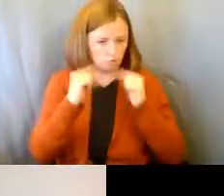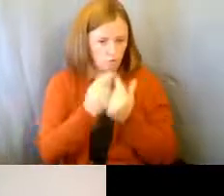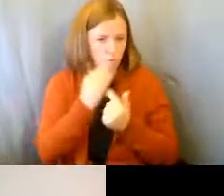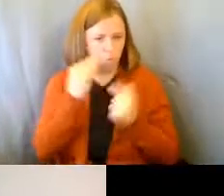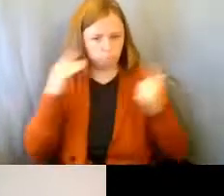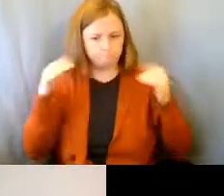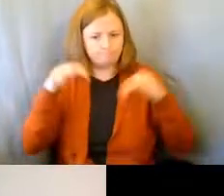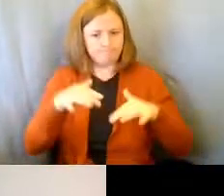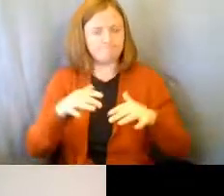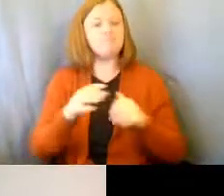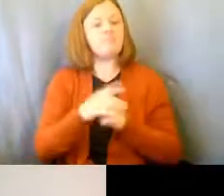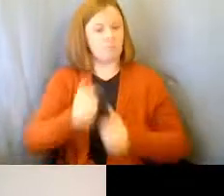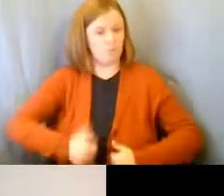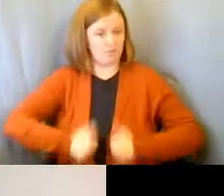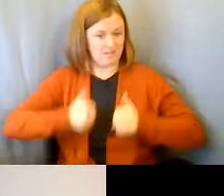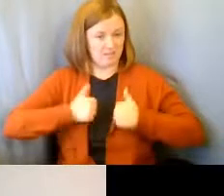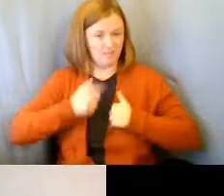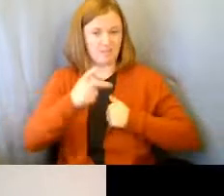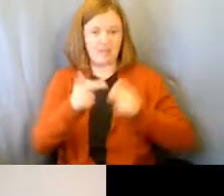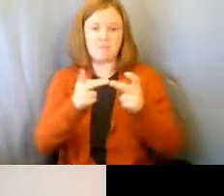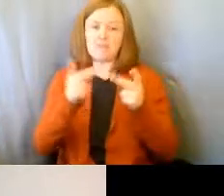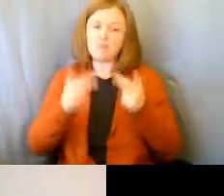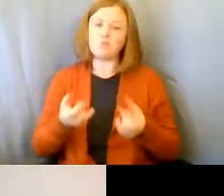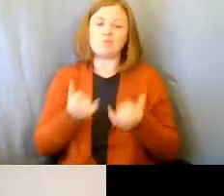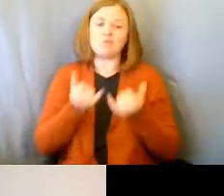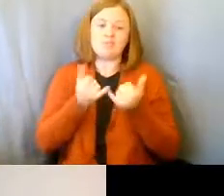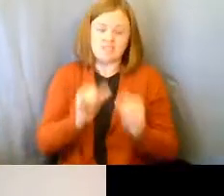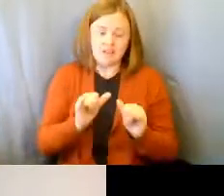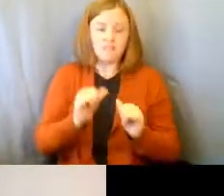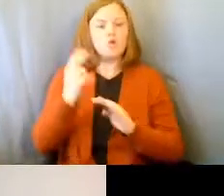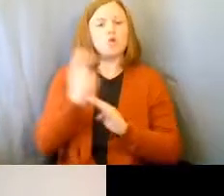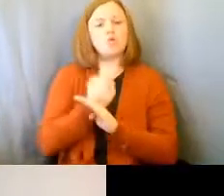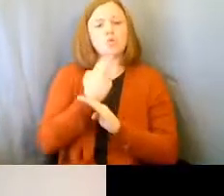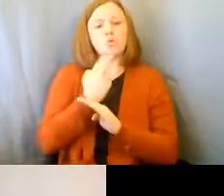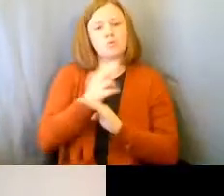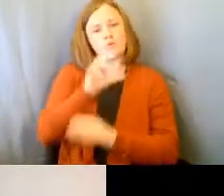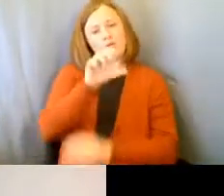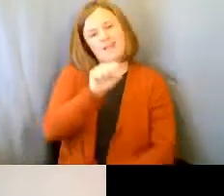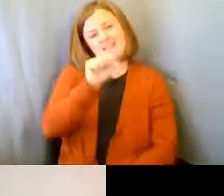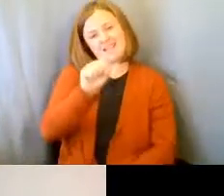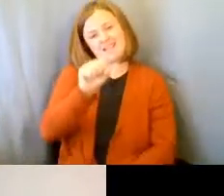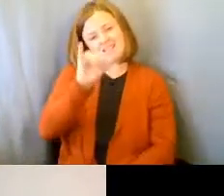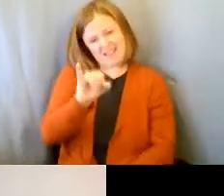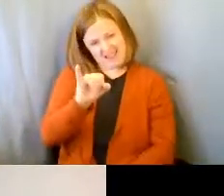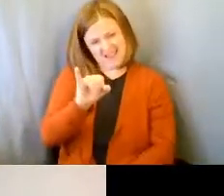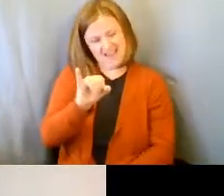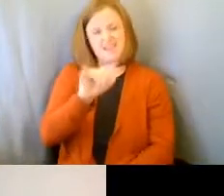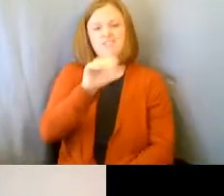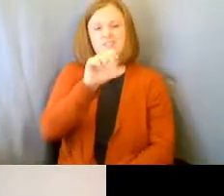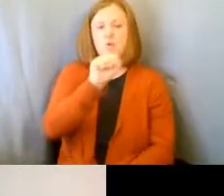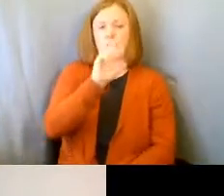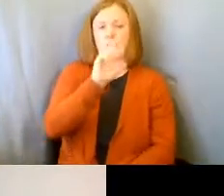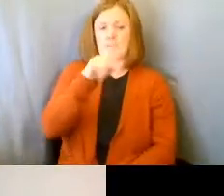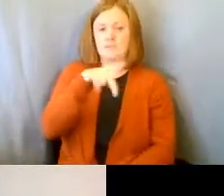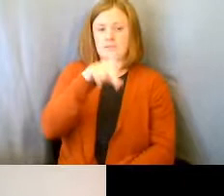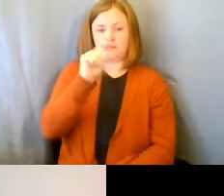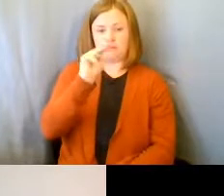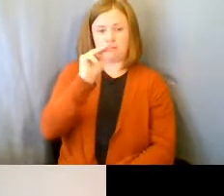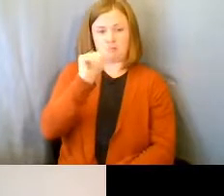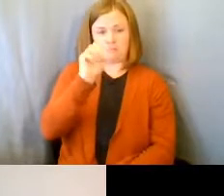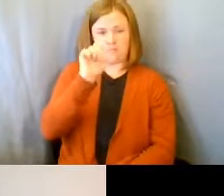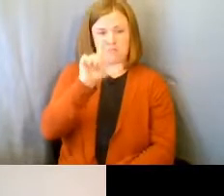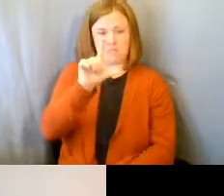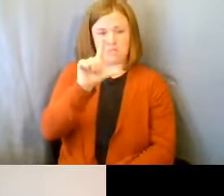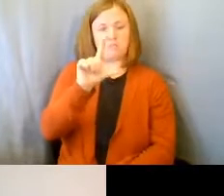If you live in one of those places, you still have to use your SSI, your Supplemental Security Income, to